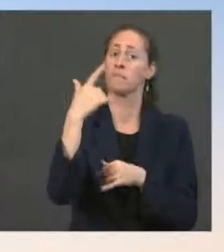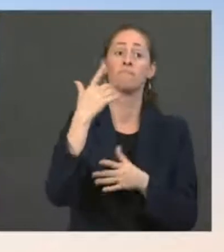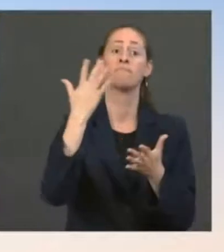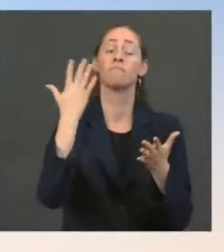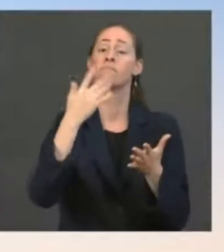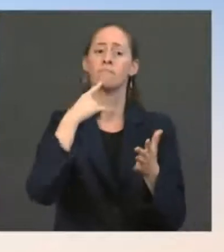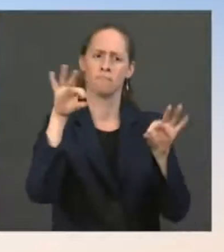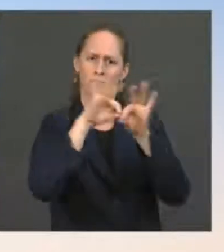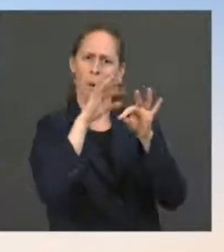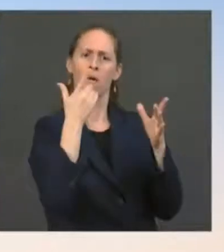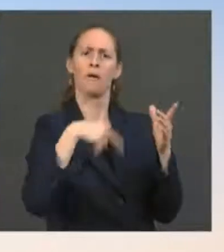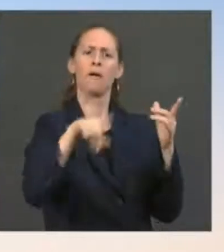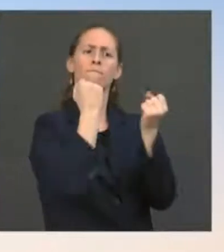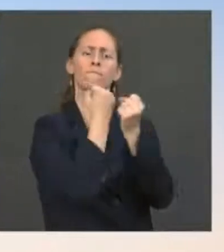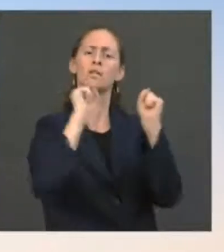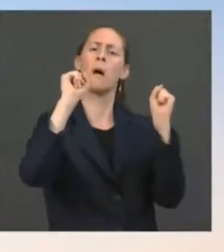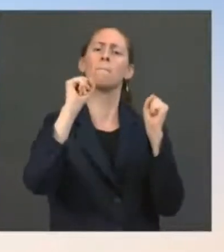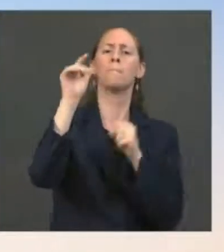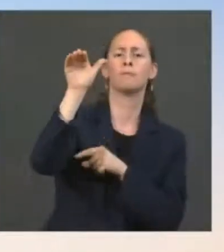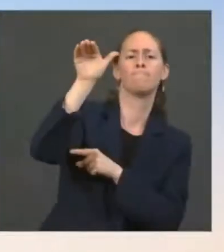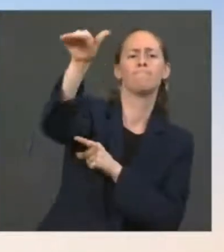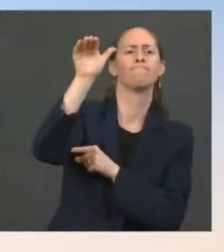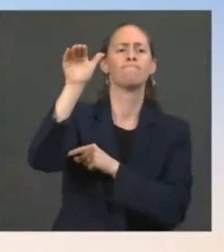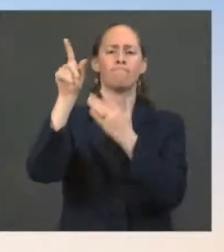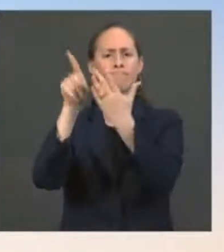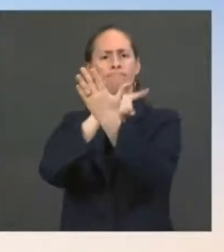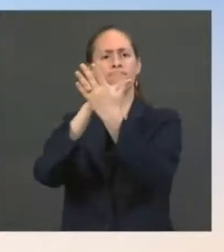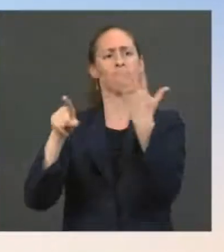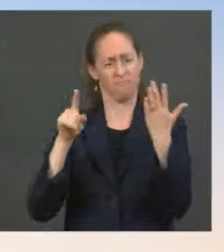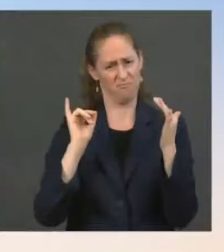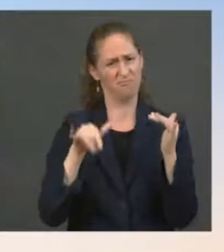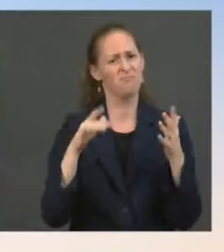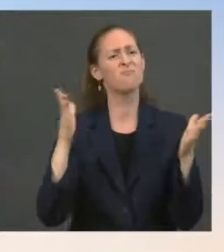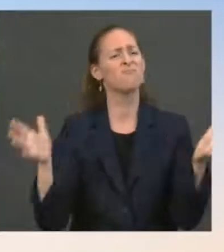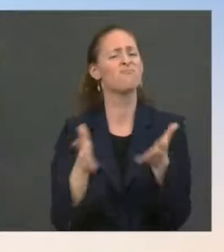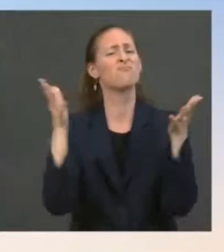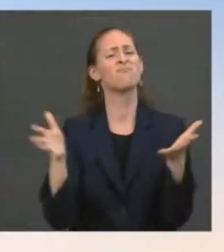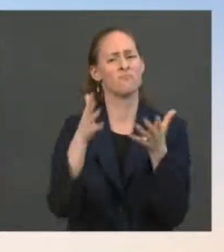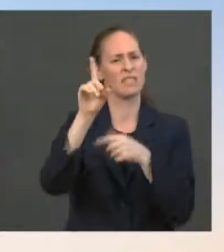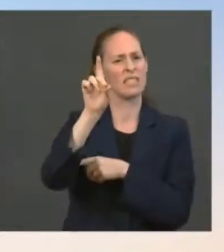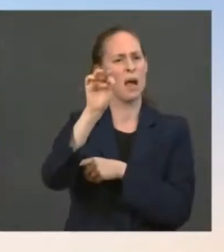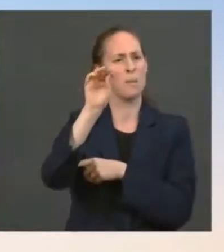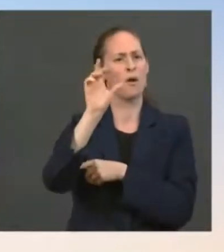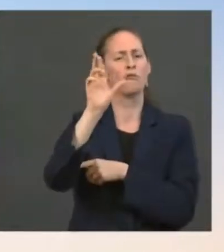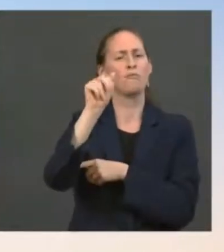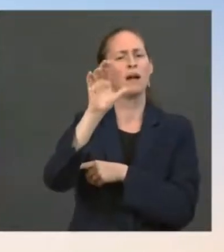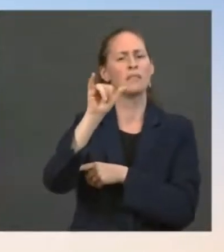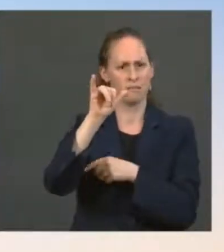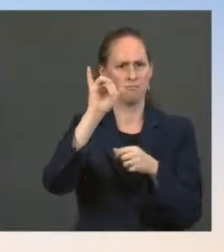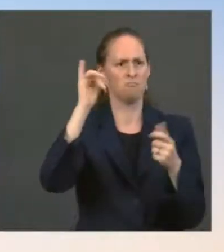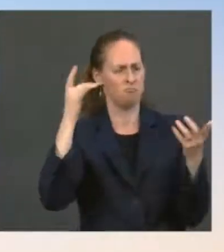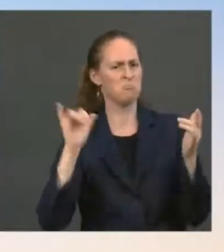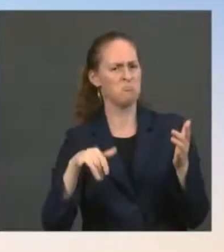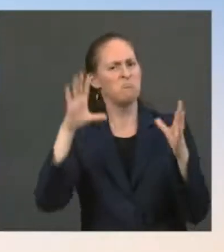protest, to speak out, and to criticize is fundamental to our democracy. The President believes that. Maybe he shorthanded it, but he wanted to make that